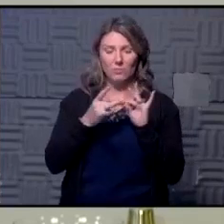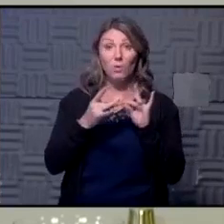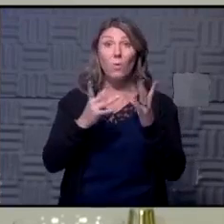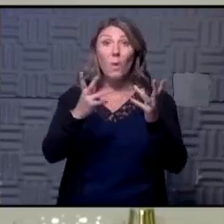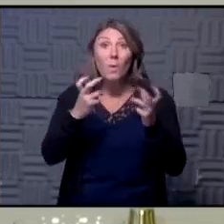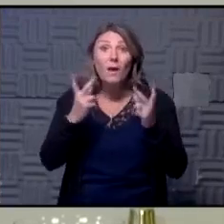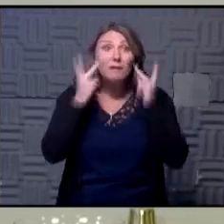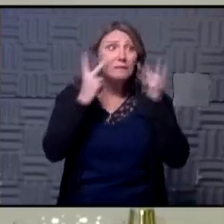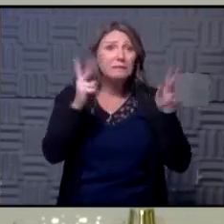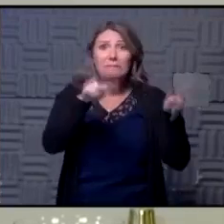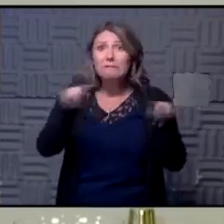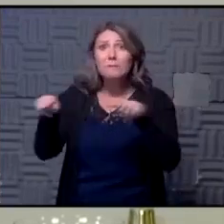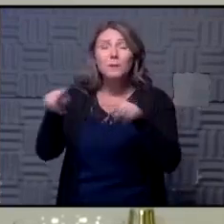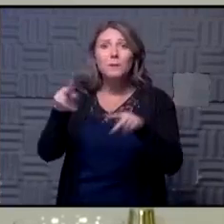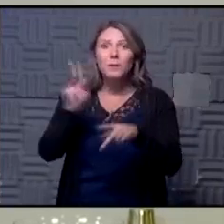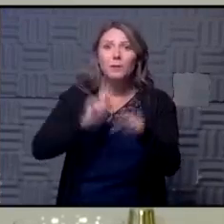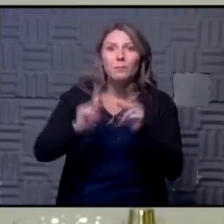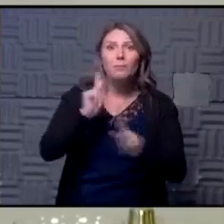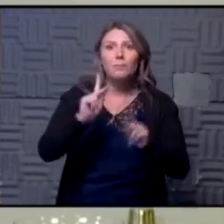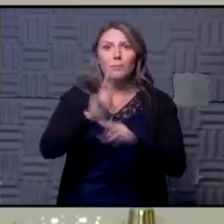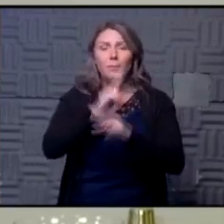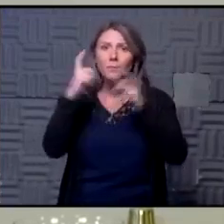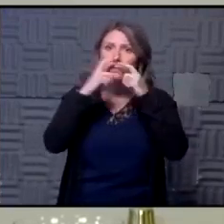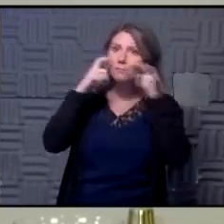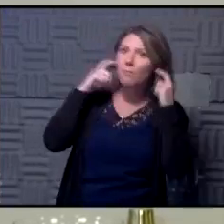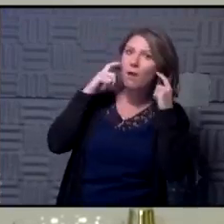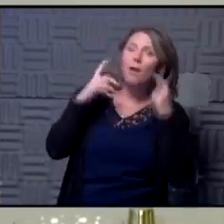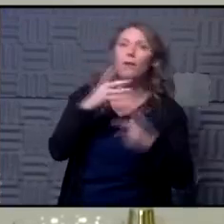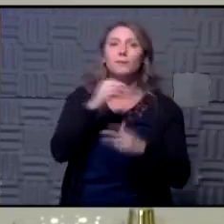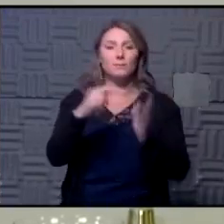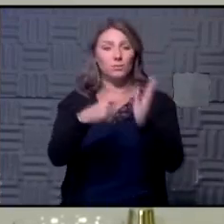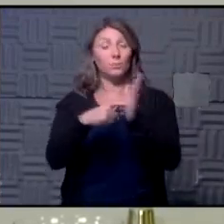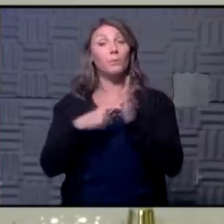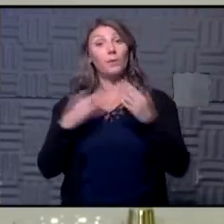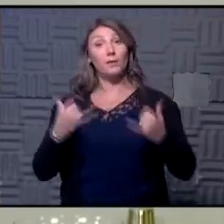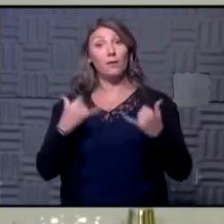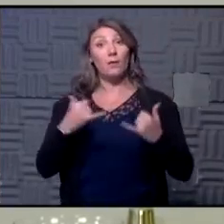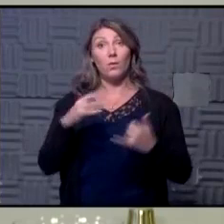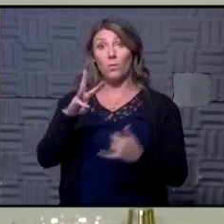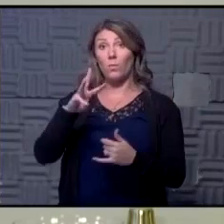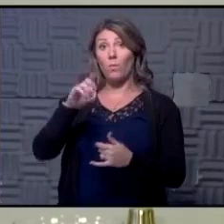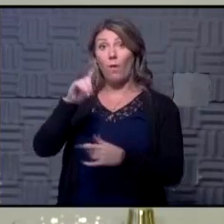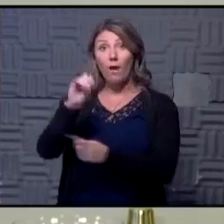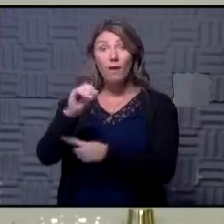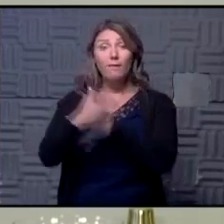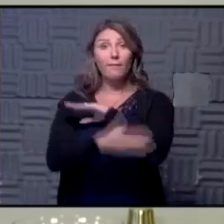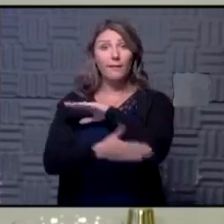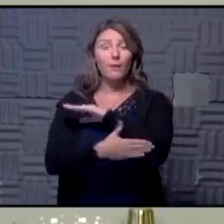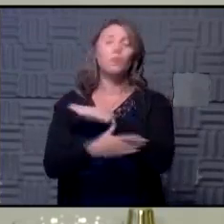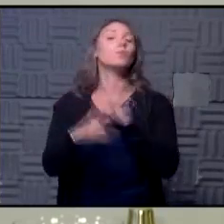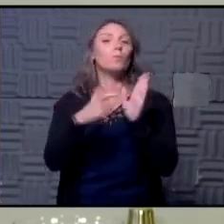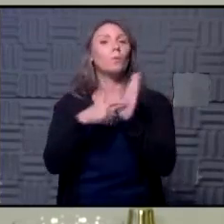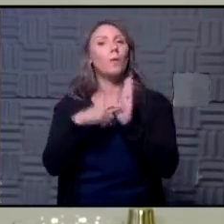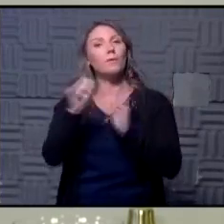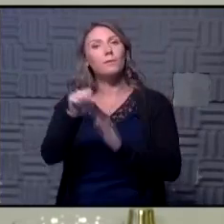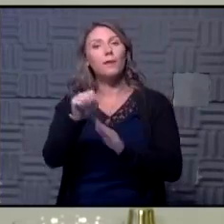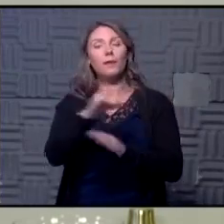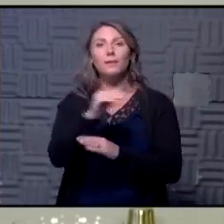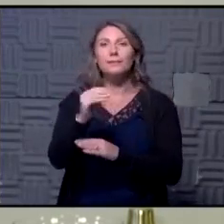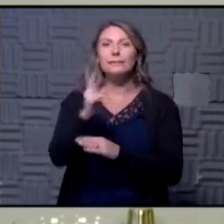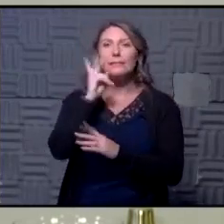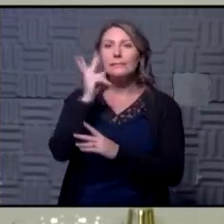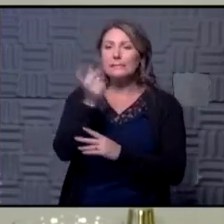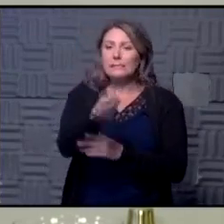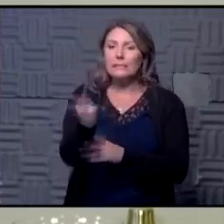to see they they want to see people wearing masks and we know it's required right now in Wyandotte County um and we we see some